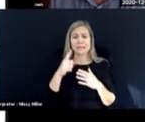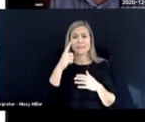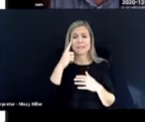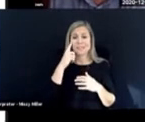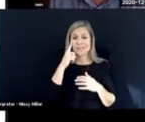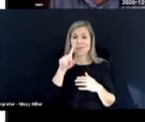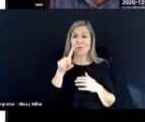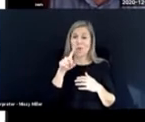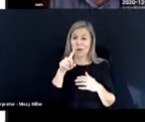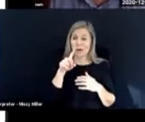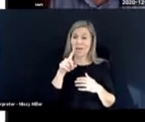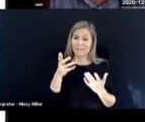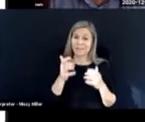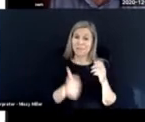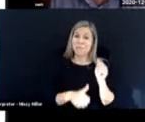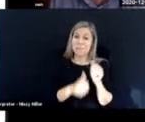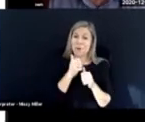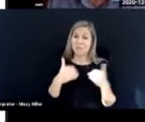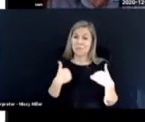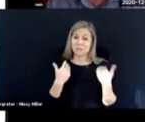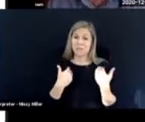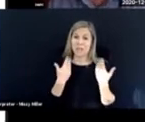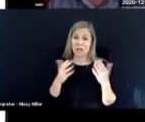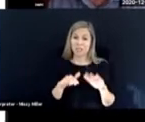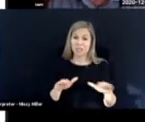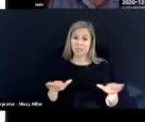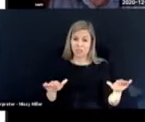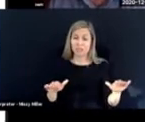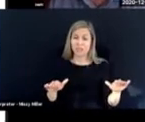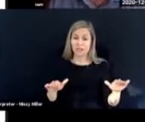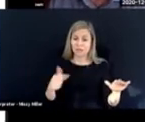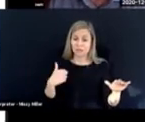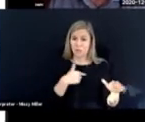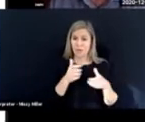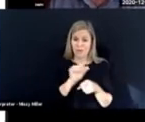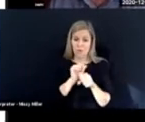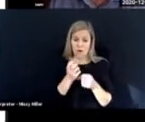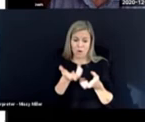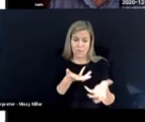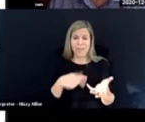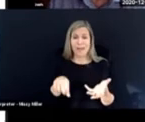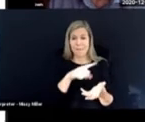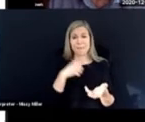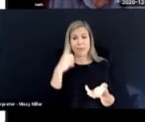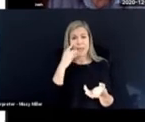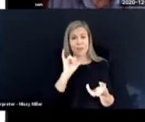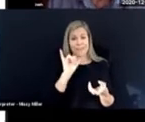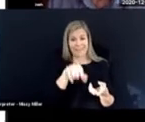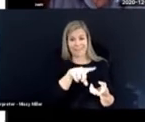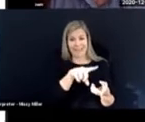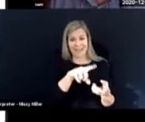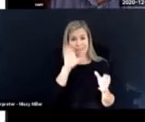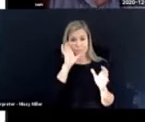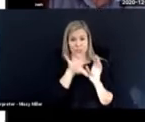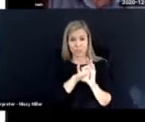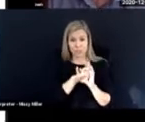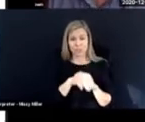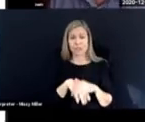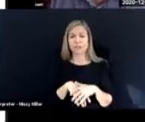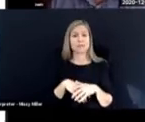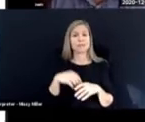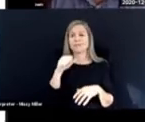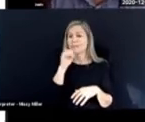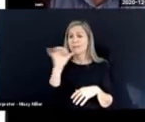for, I would say, probably for the majority of young children we are working with. No